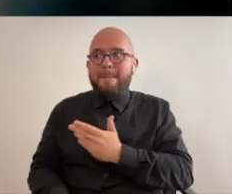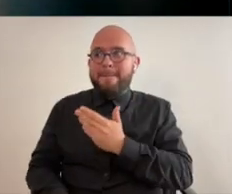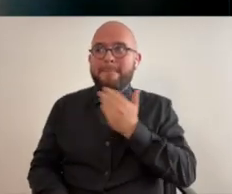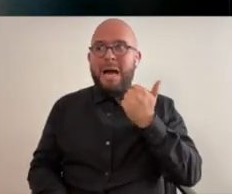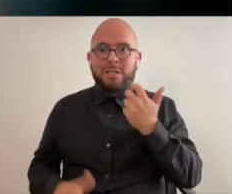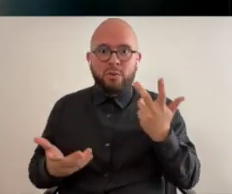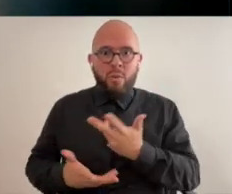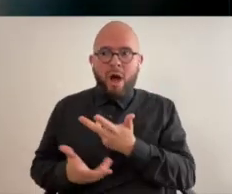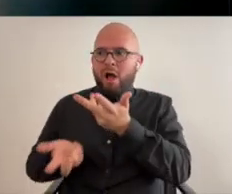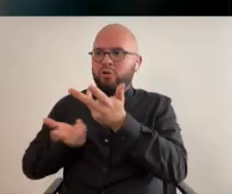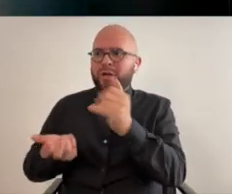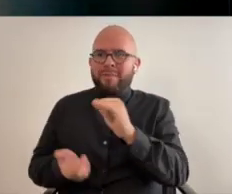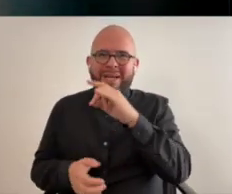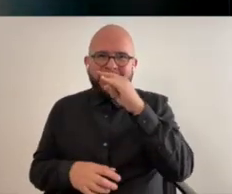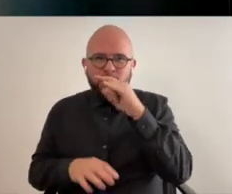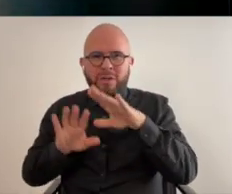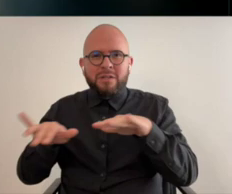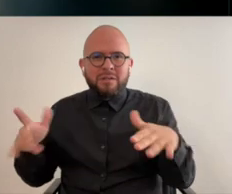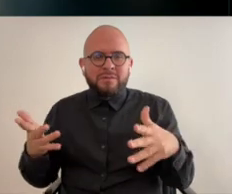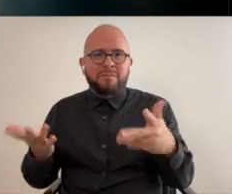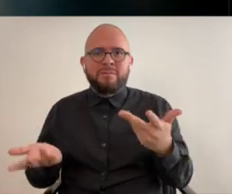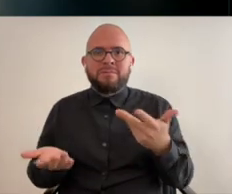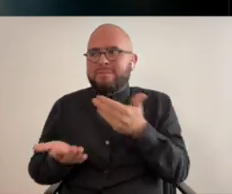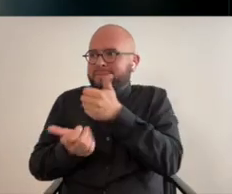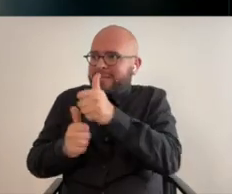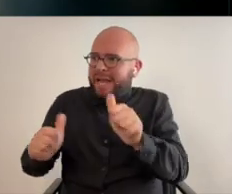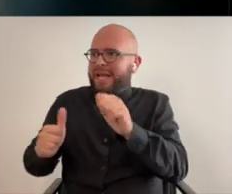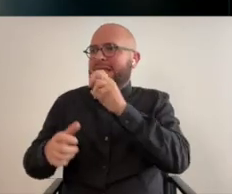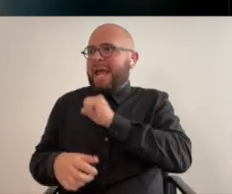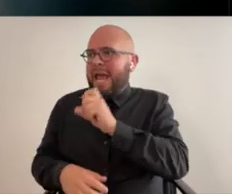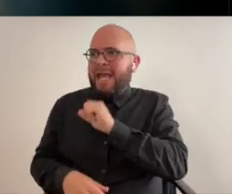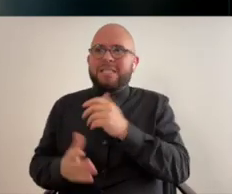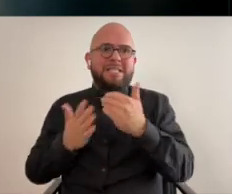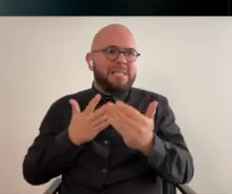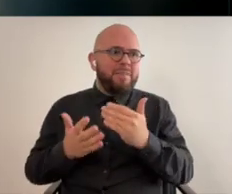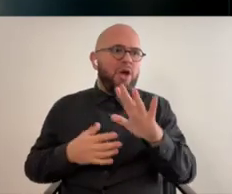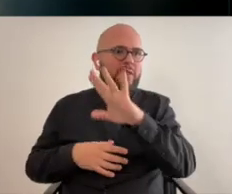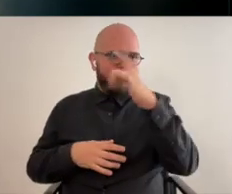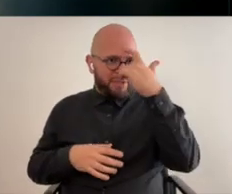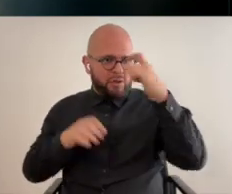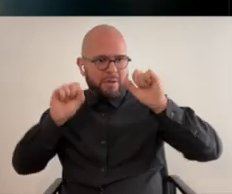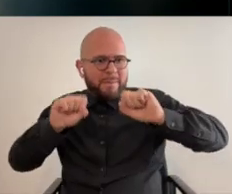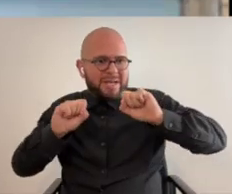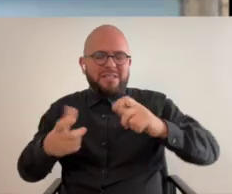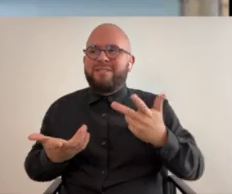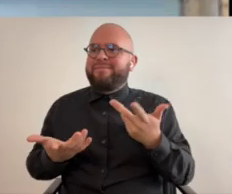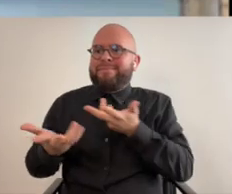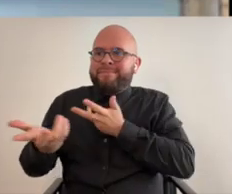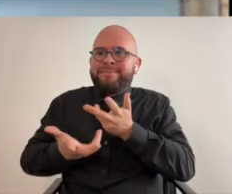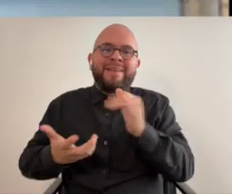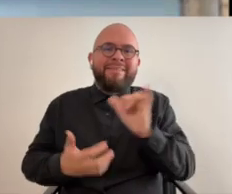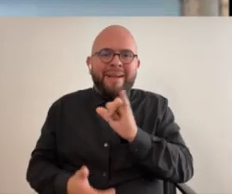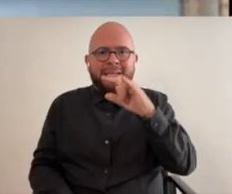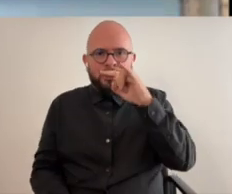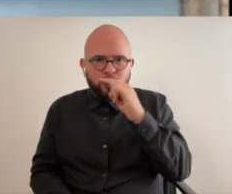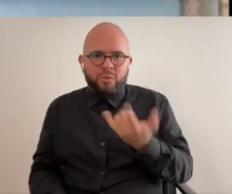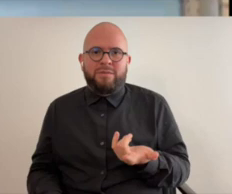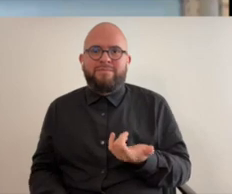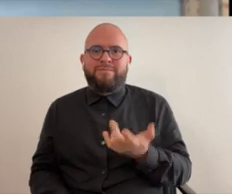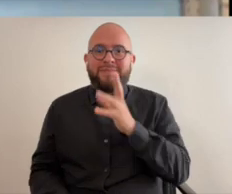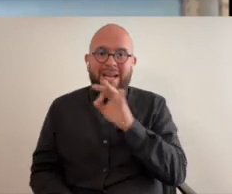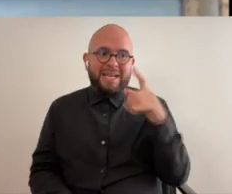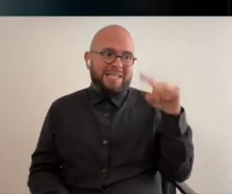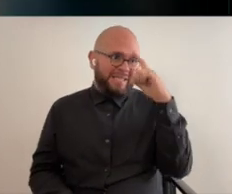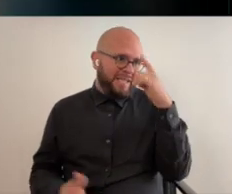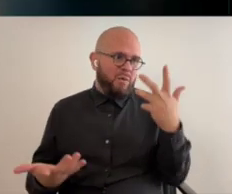at best treated like children at any age regardless of mental capacity and part of that is the assumption